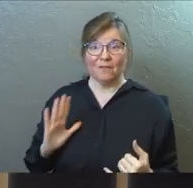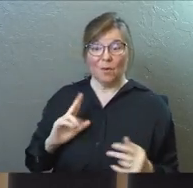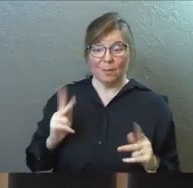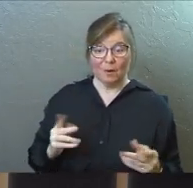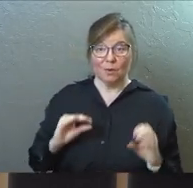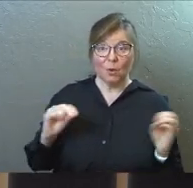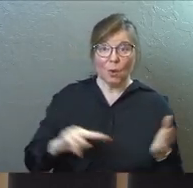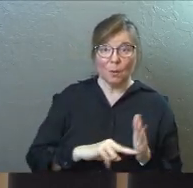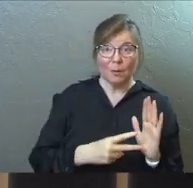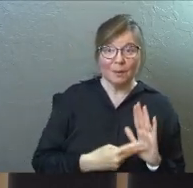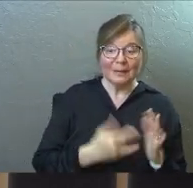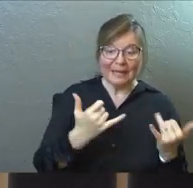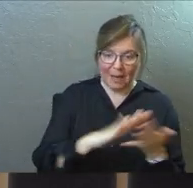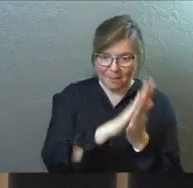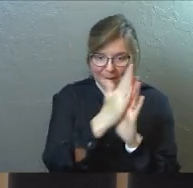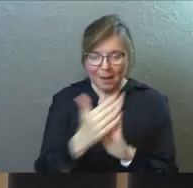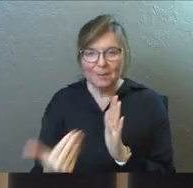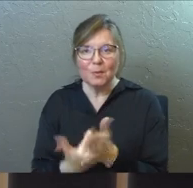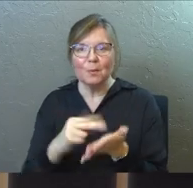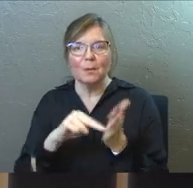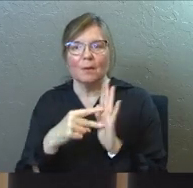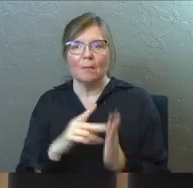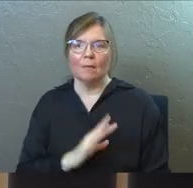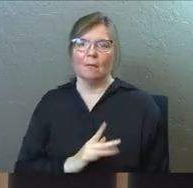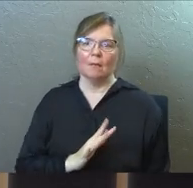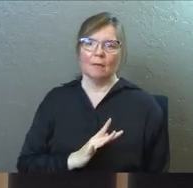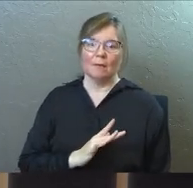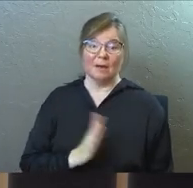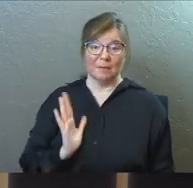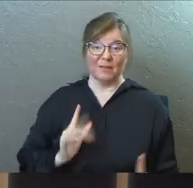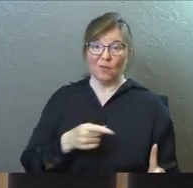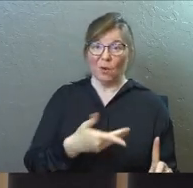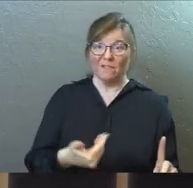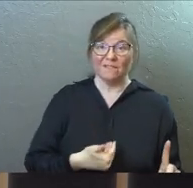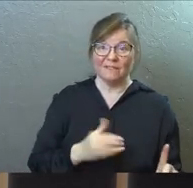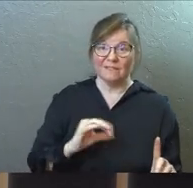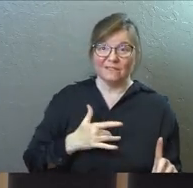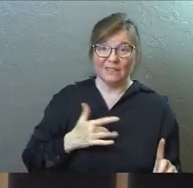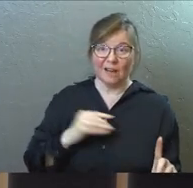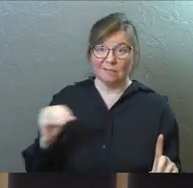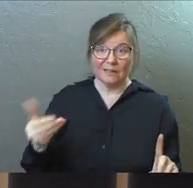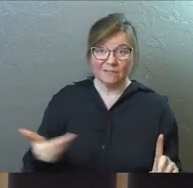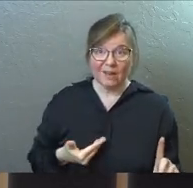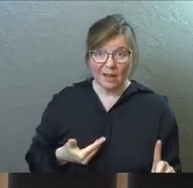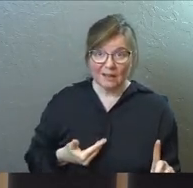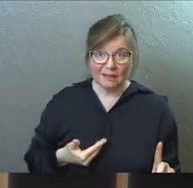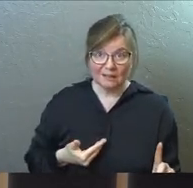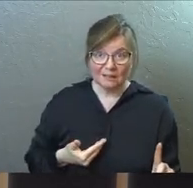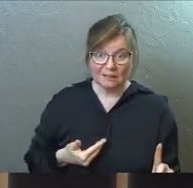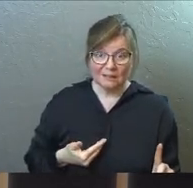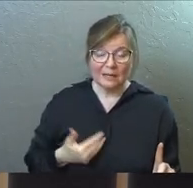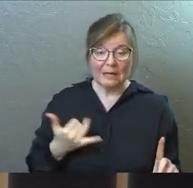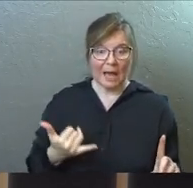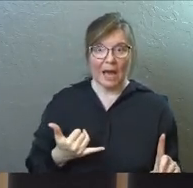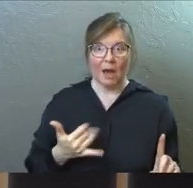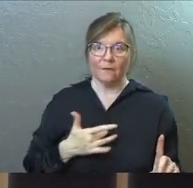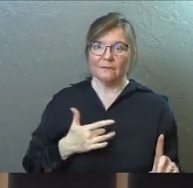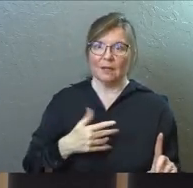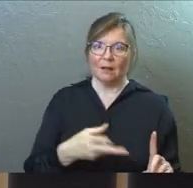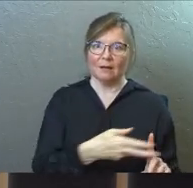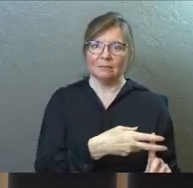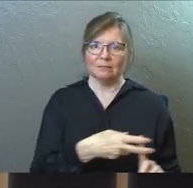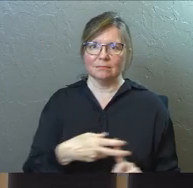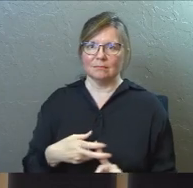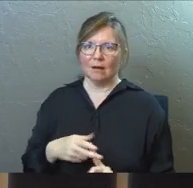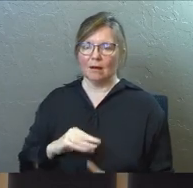have purpose has purpose now. Someone who didn't feel invited and wanted on one of our teams, all of a sudden they feel